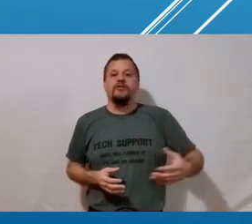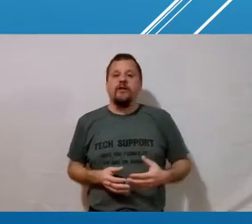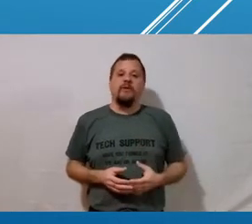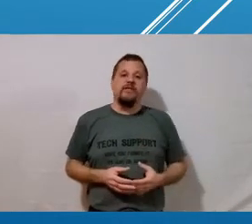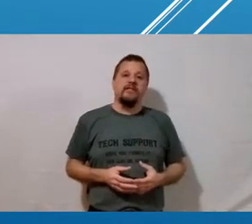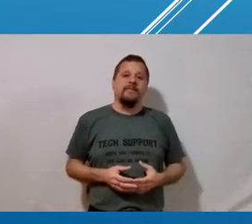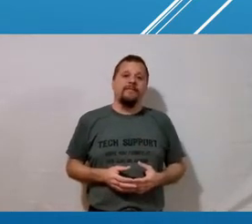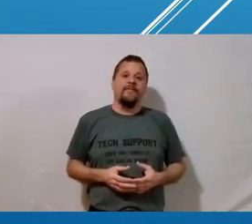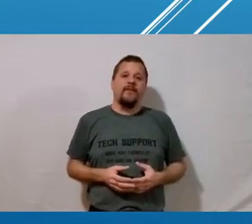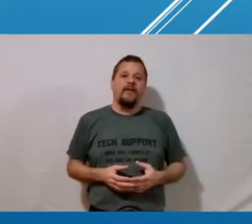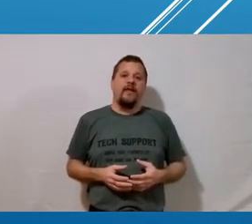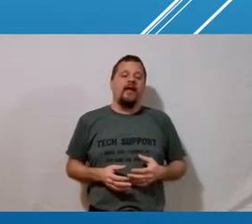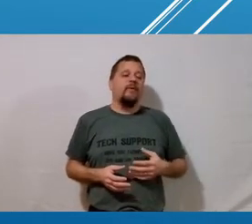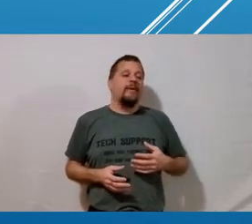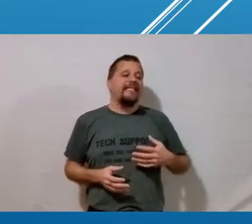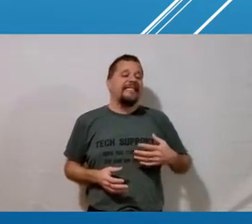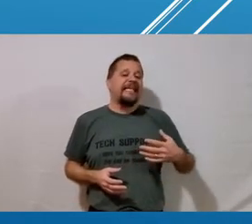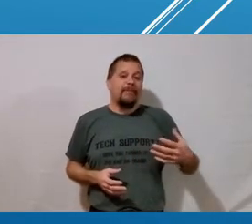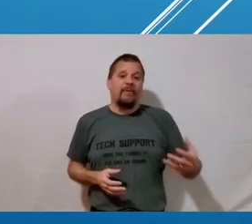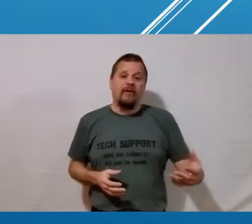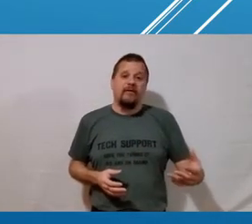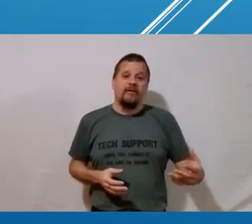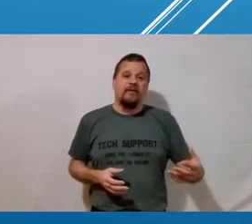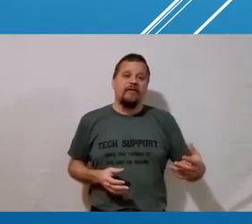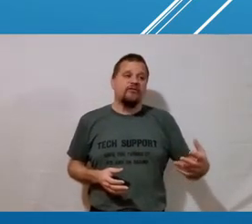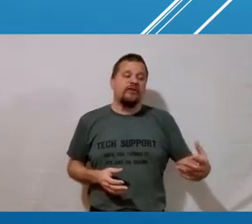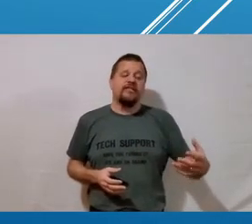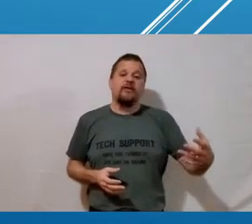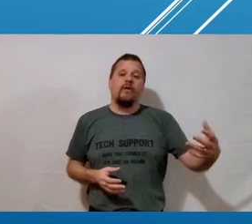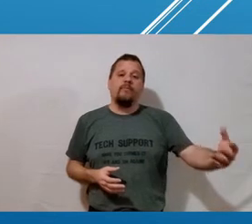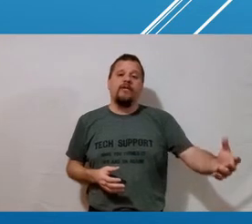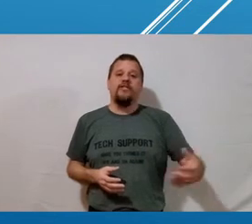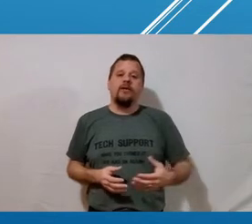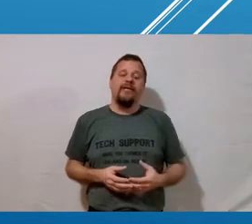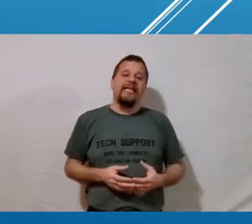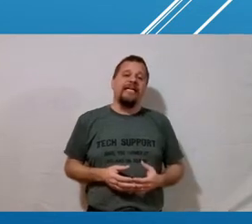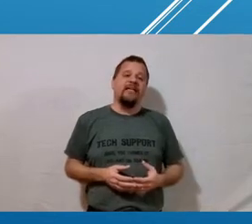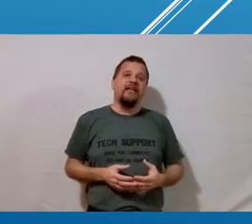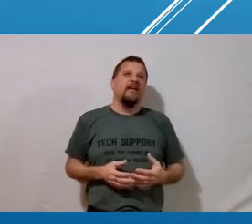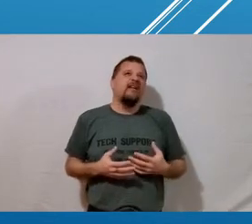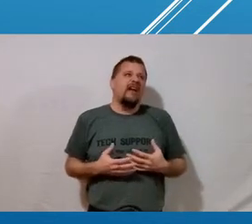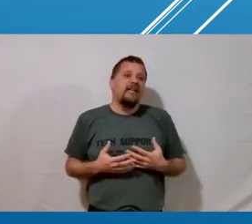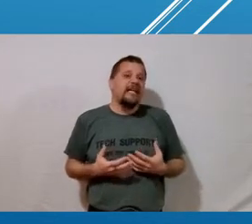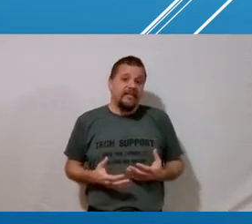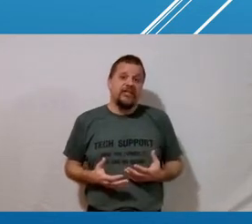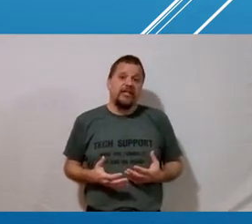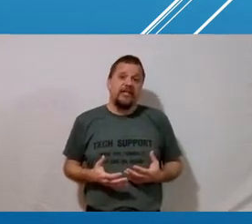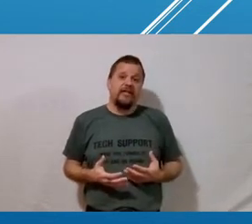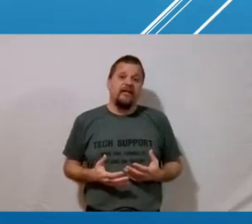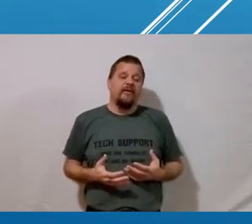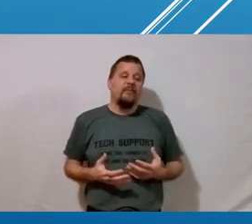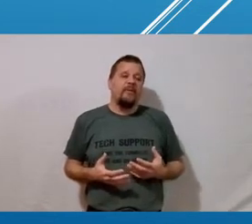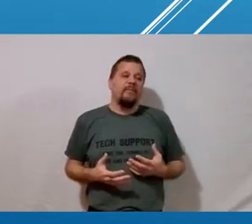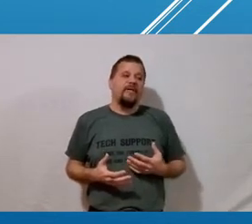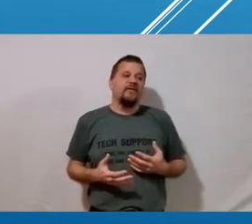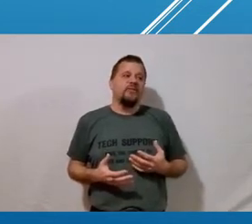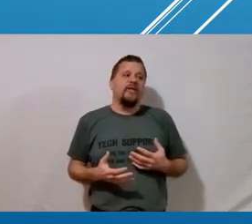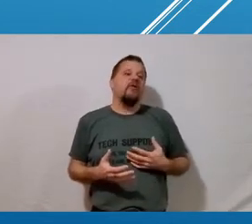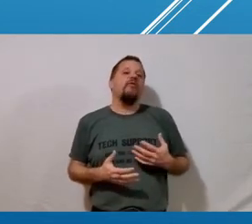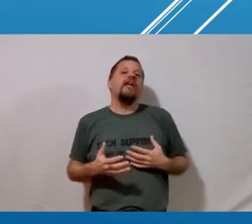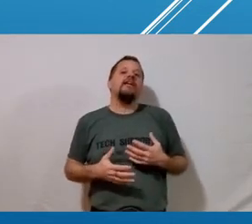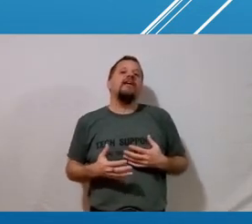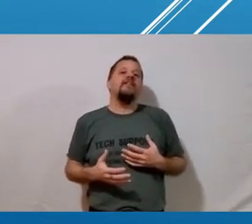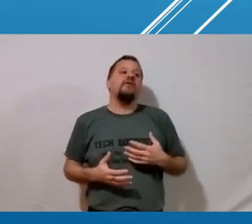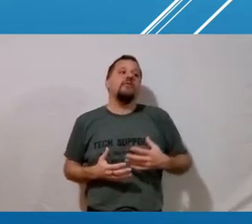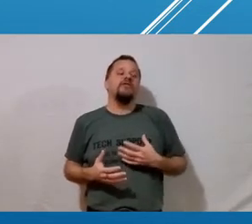use one of those trigger words and we may step on the trust and cooperation that we need not intentionally but